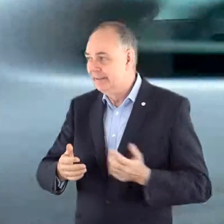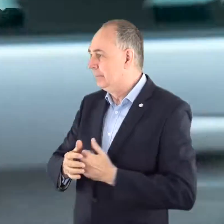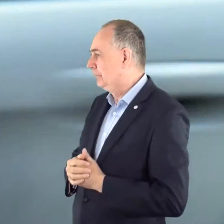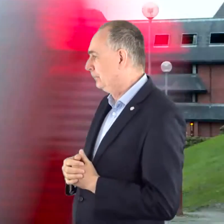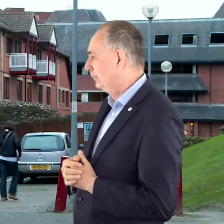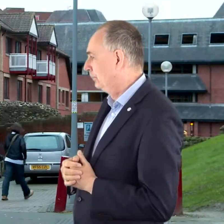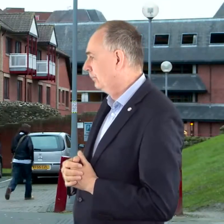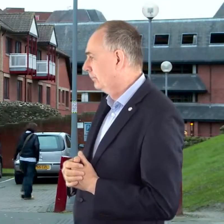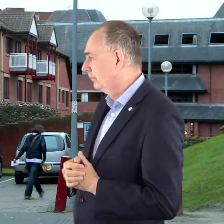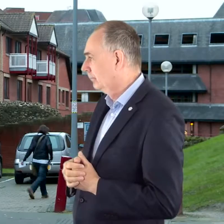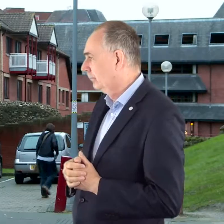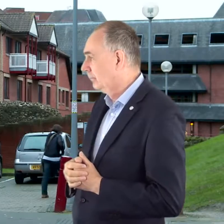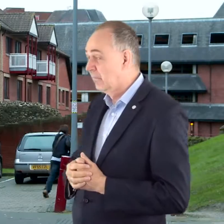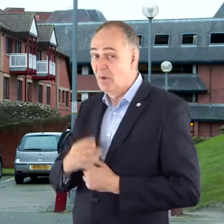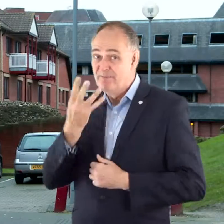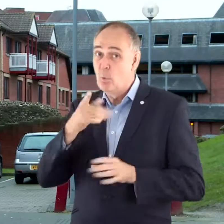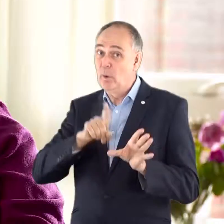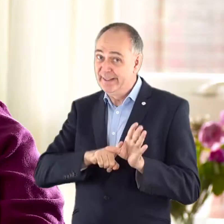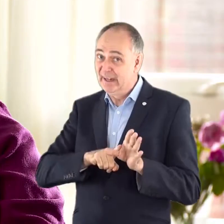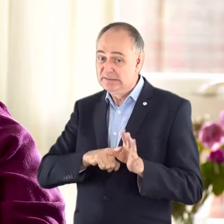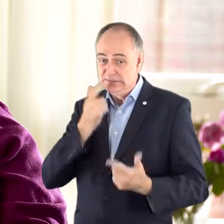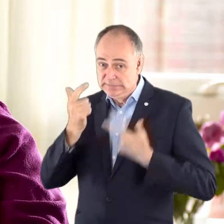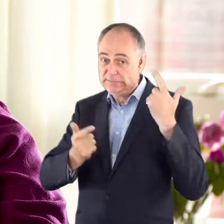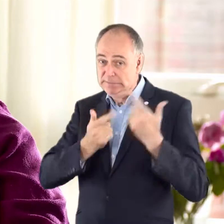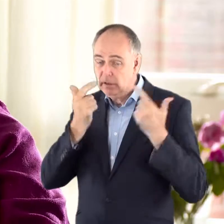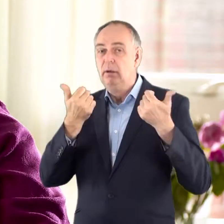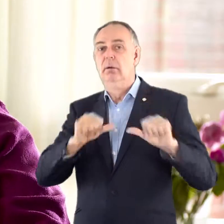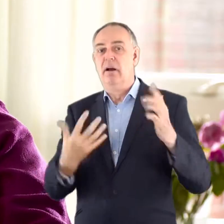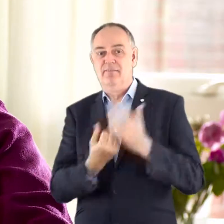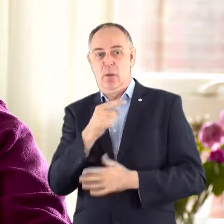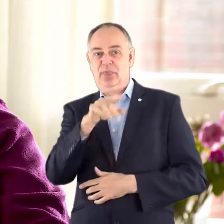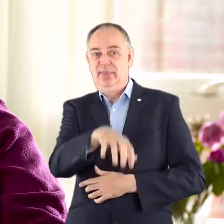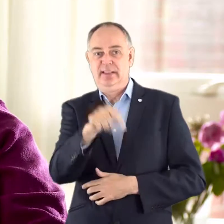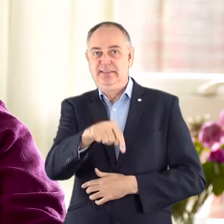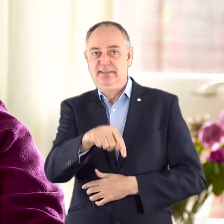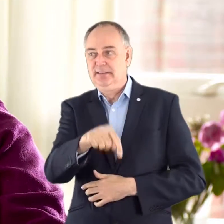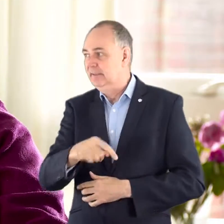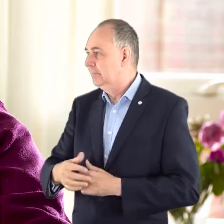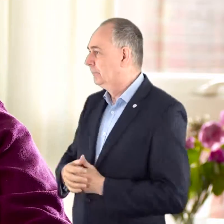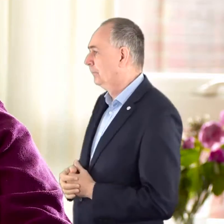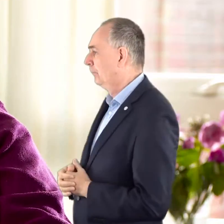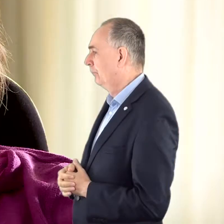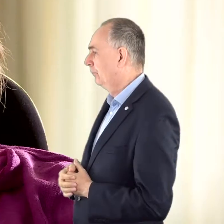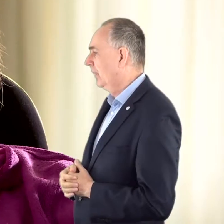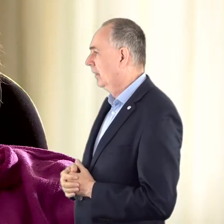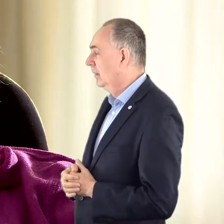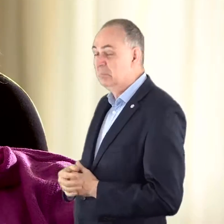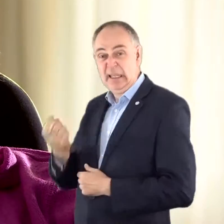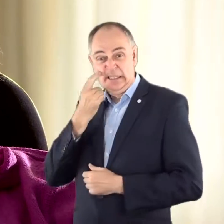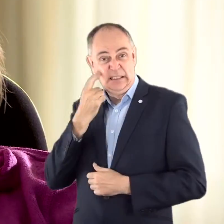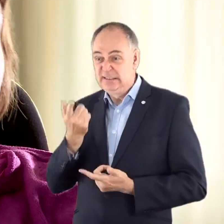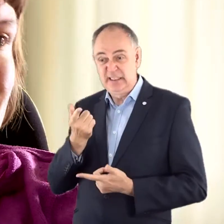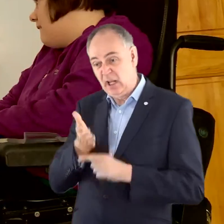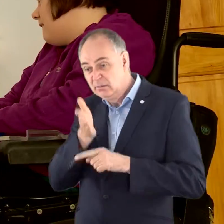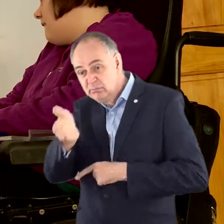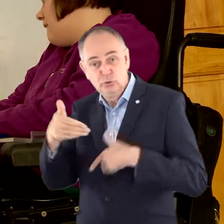place. It's a good central location, I can walk to the shops and integrate with my community. It means